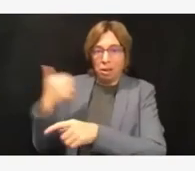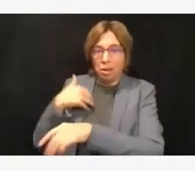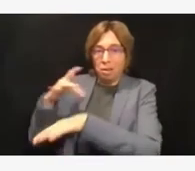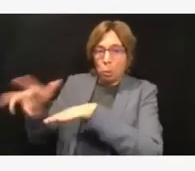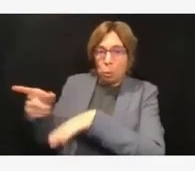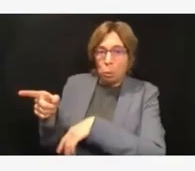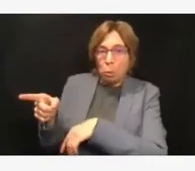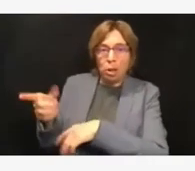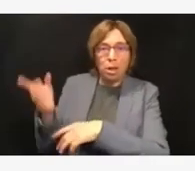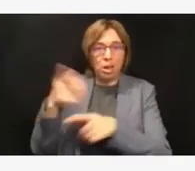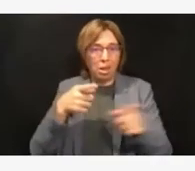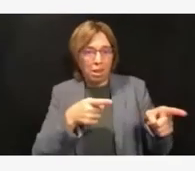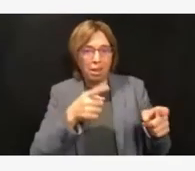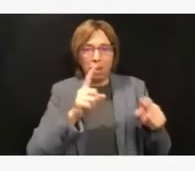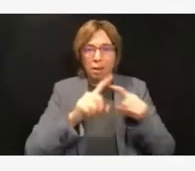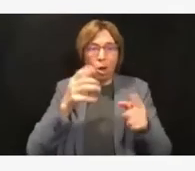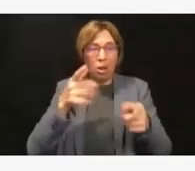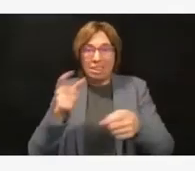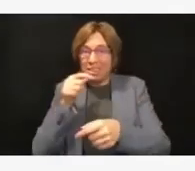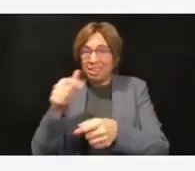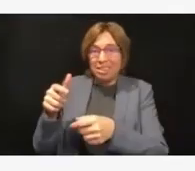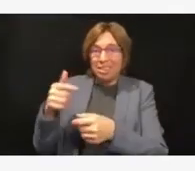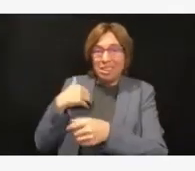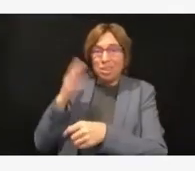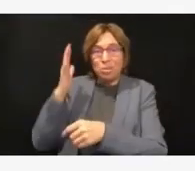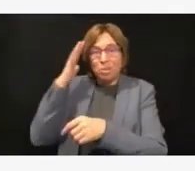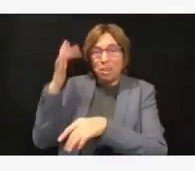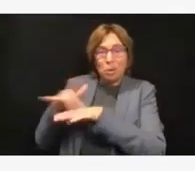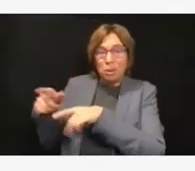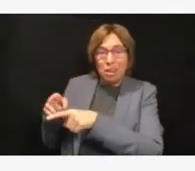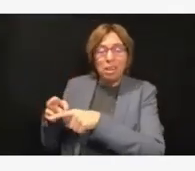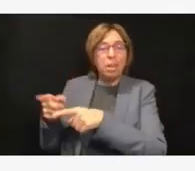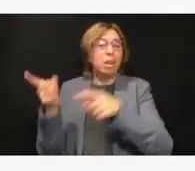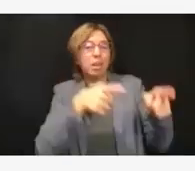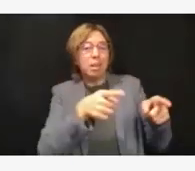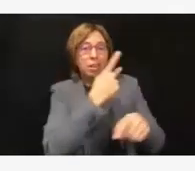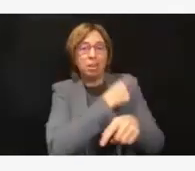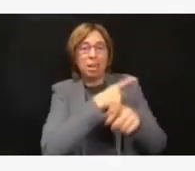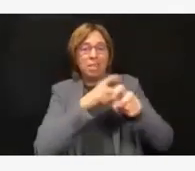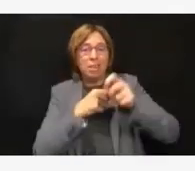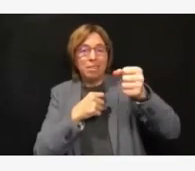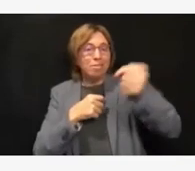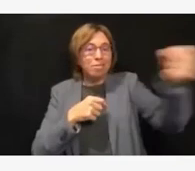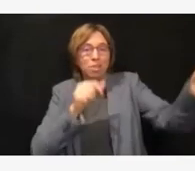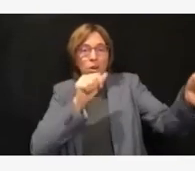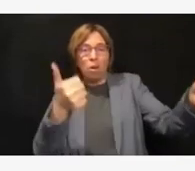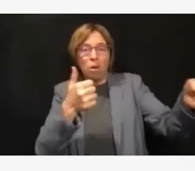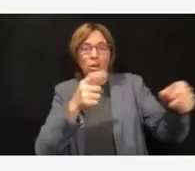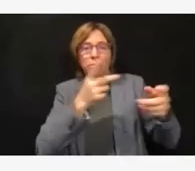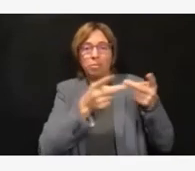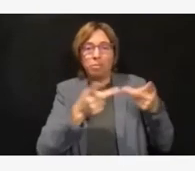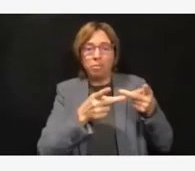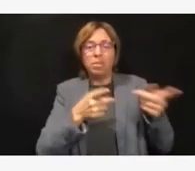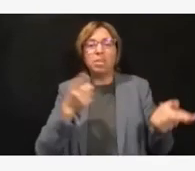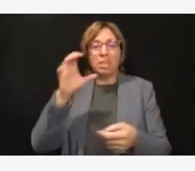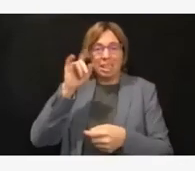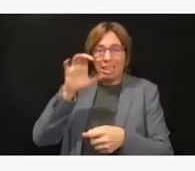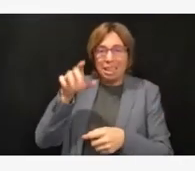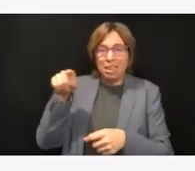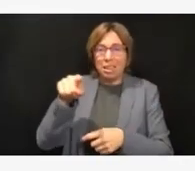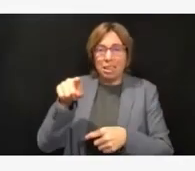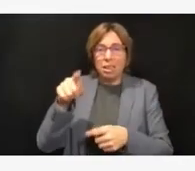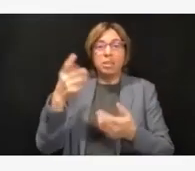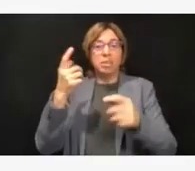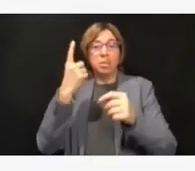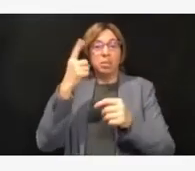entire state that, as he said, we've been able to avoid rationing care because we've been able to move somebody from one area to another and make sure